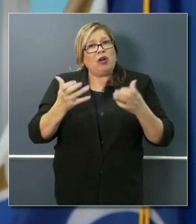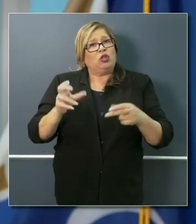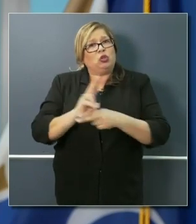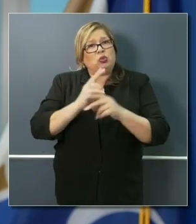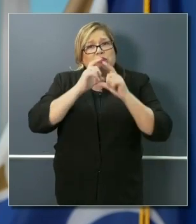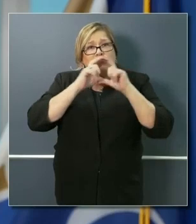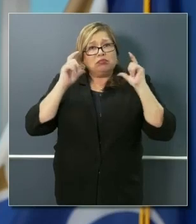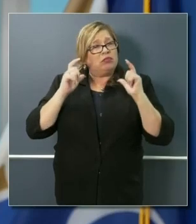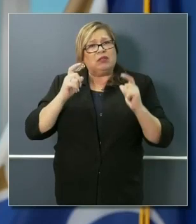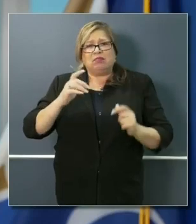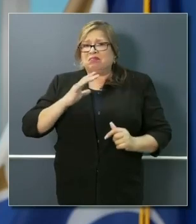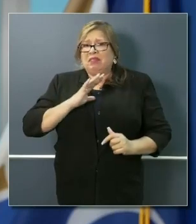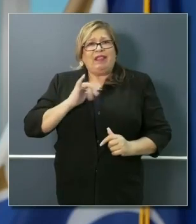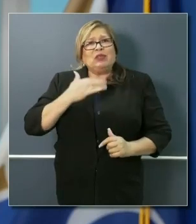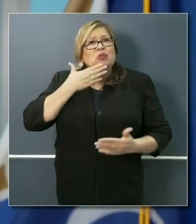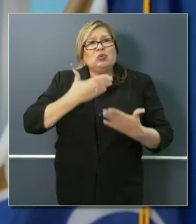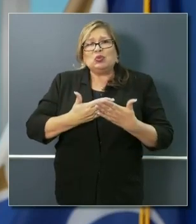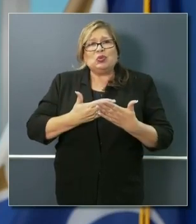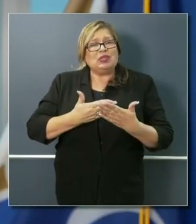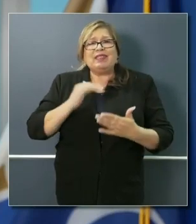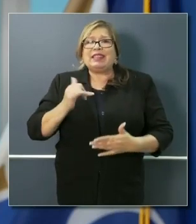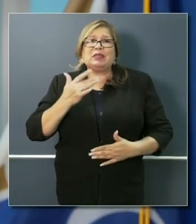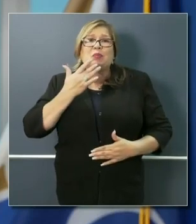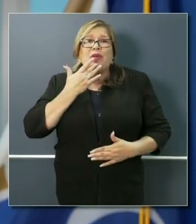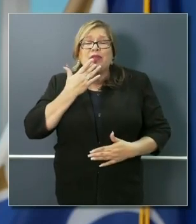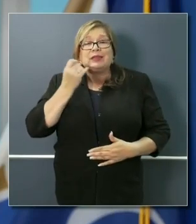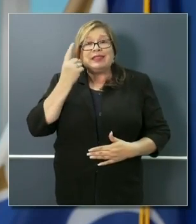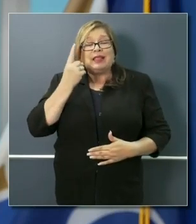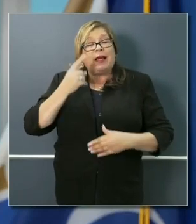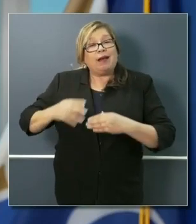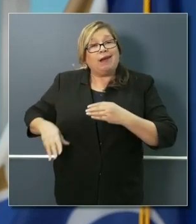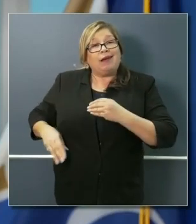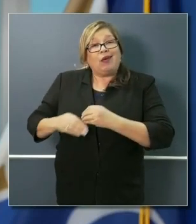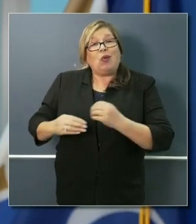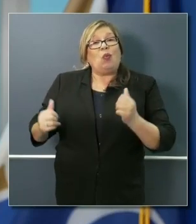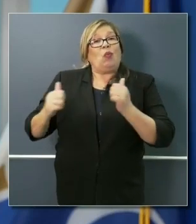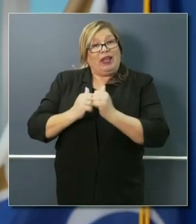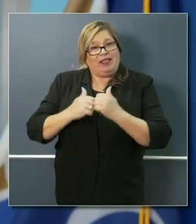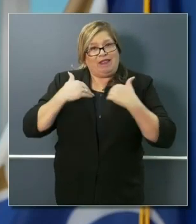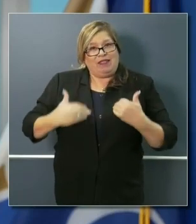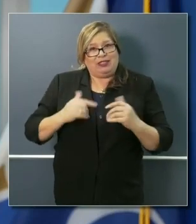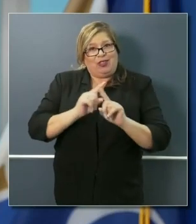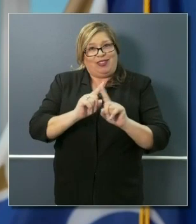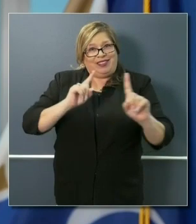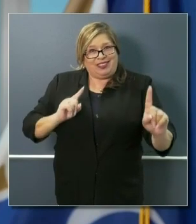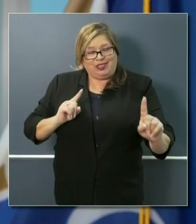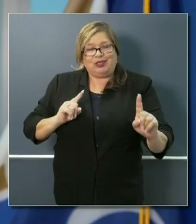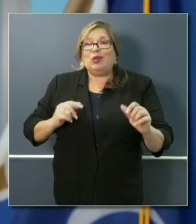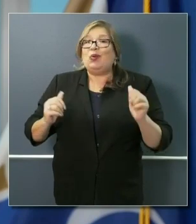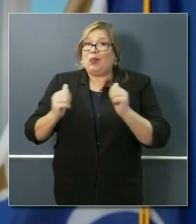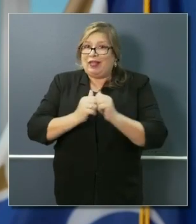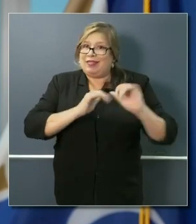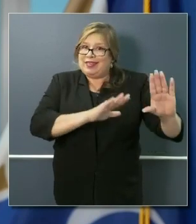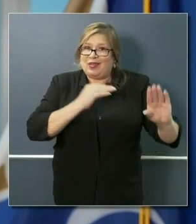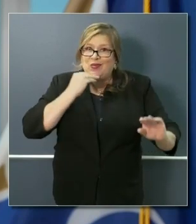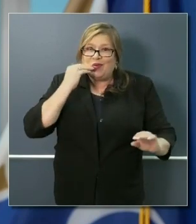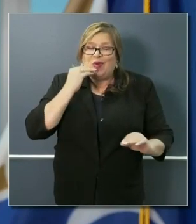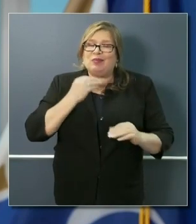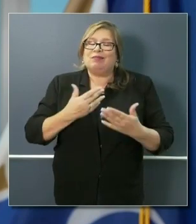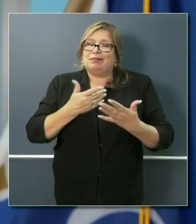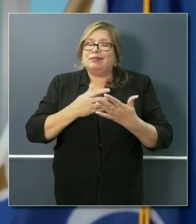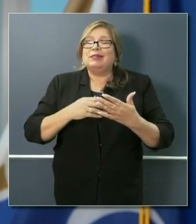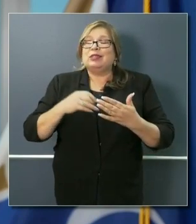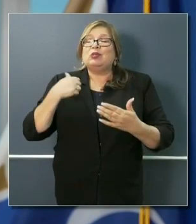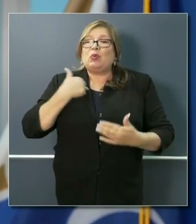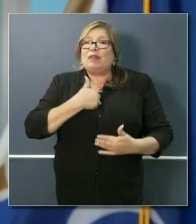a good thing and a preferable thing in addition to the physical distancing and the stay-at-home order. And we put